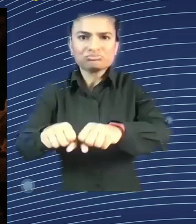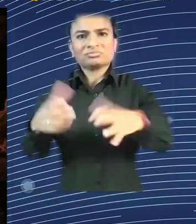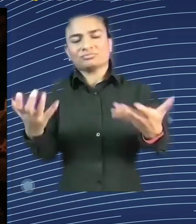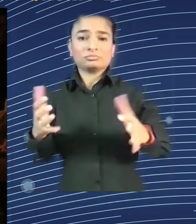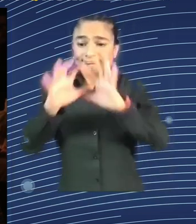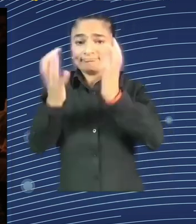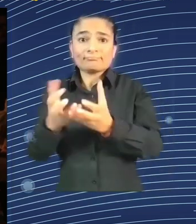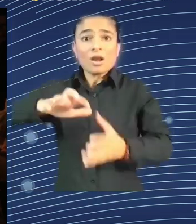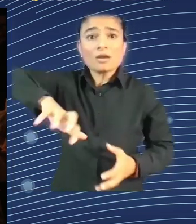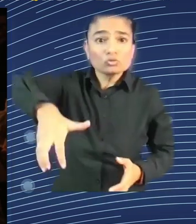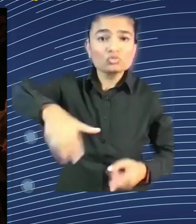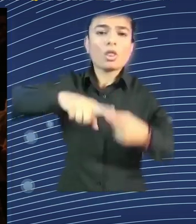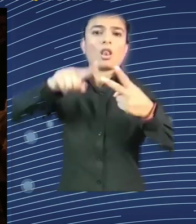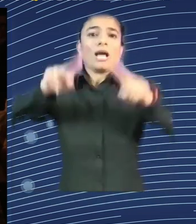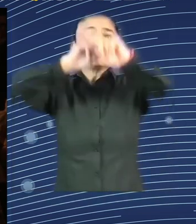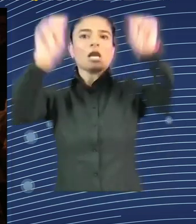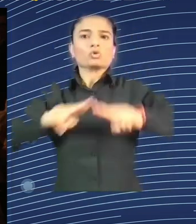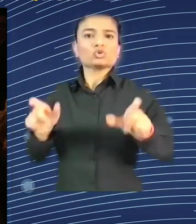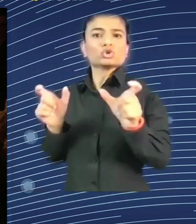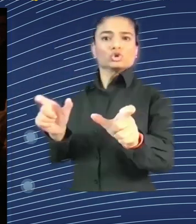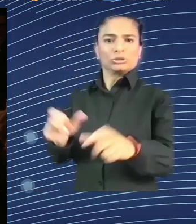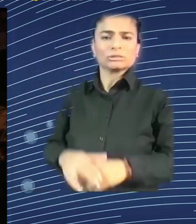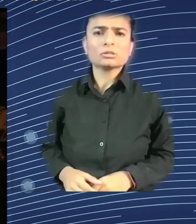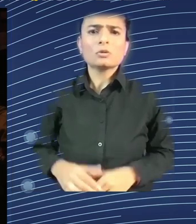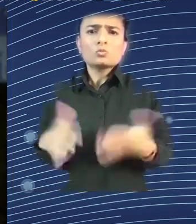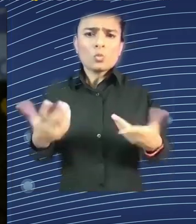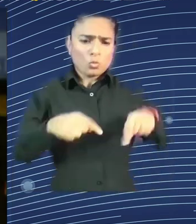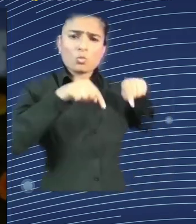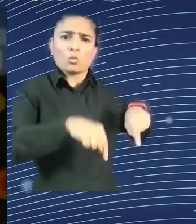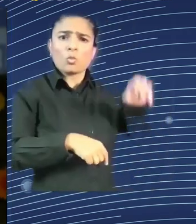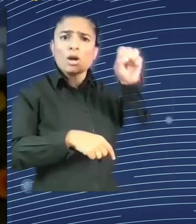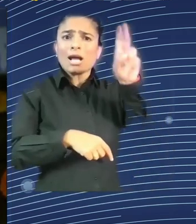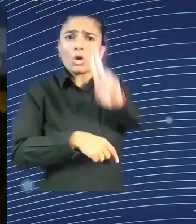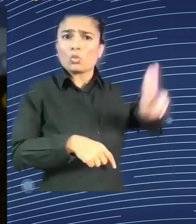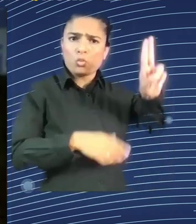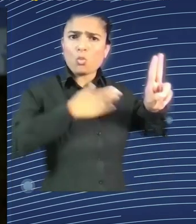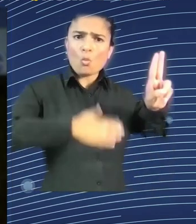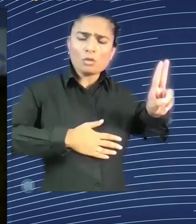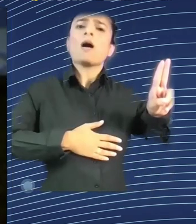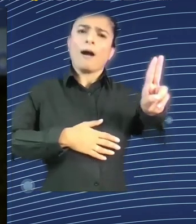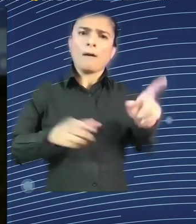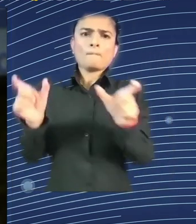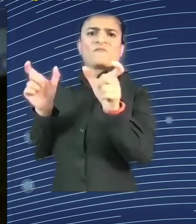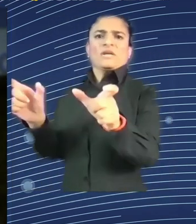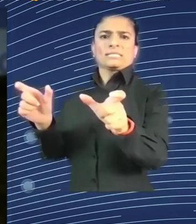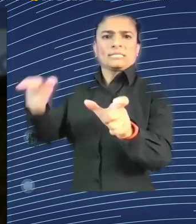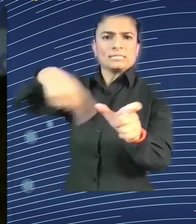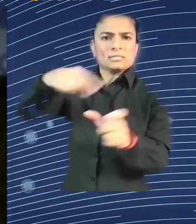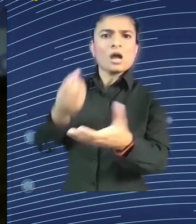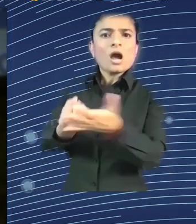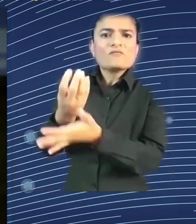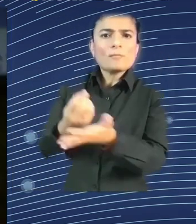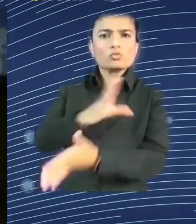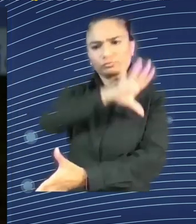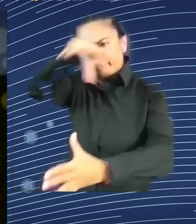a growing crisis in the international scenario? Very important question, perhaps a little outside the purview of the debate, but thanks nonetheless.